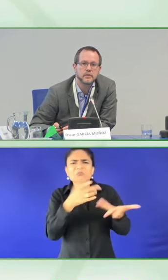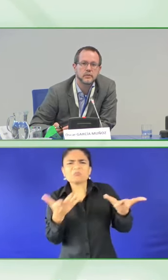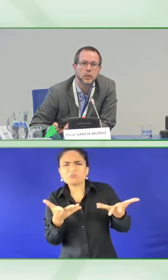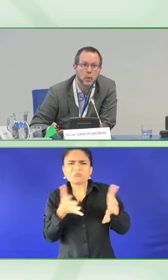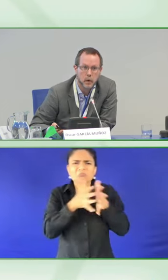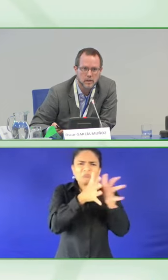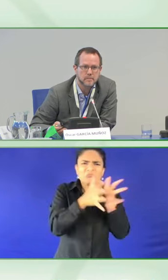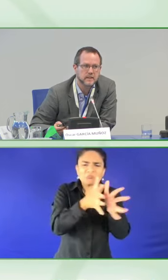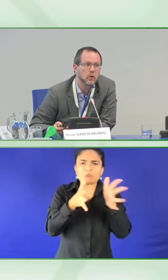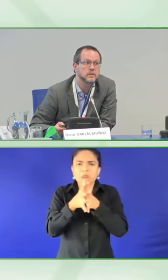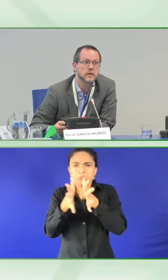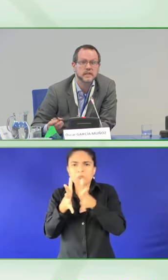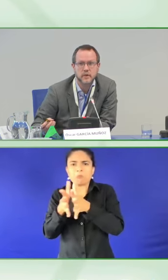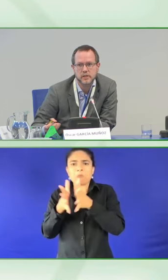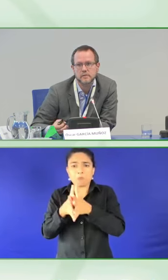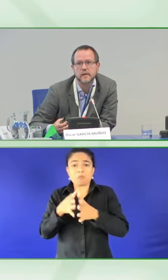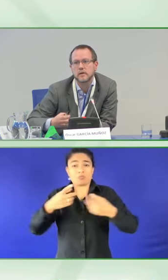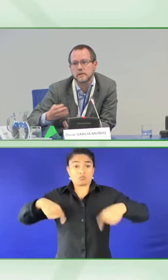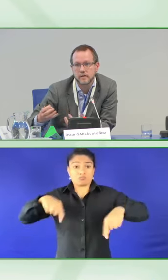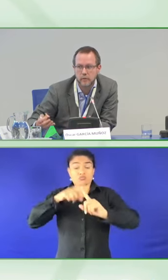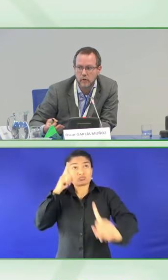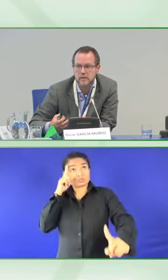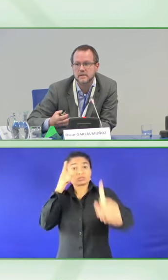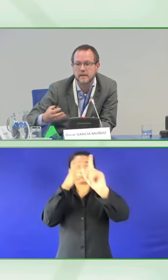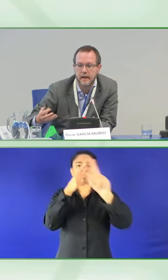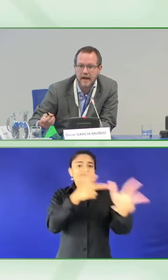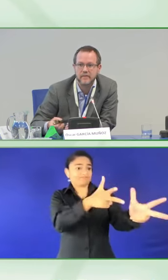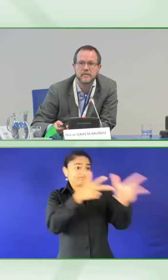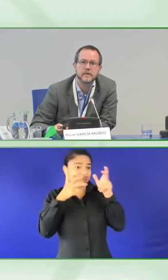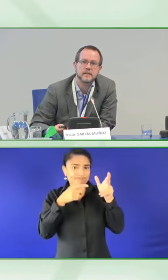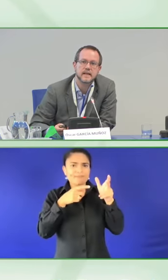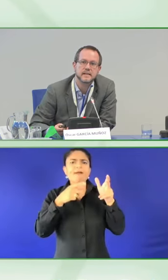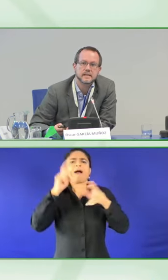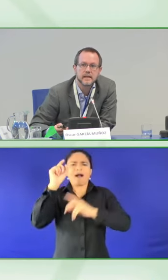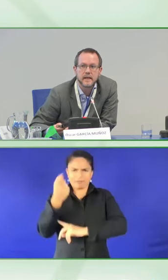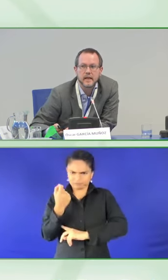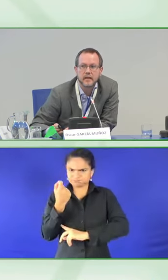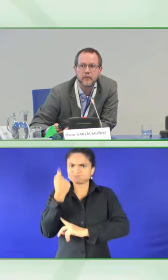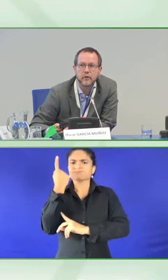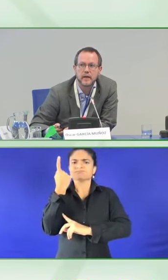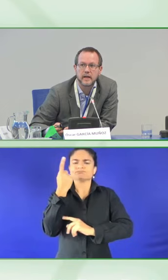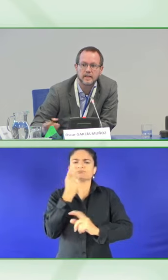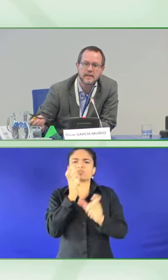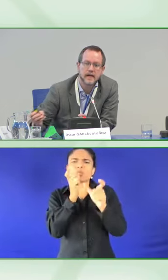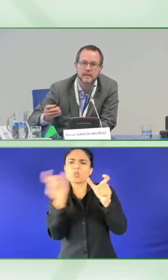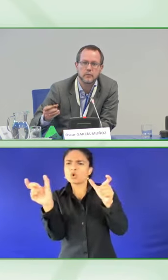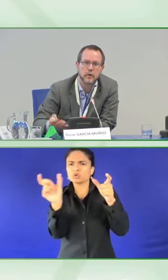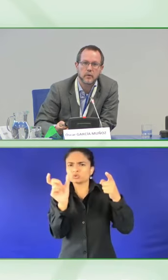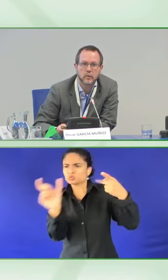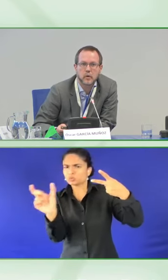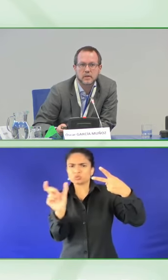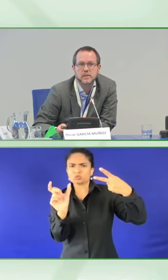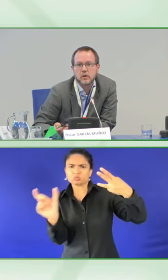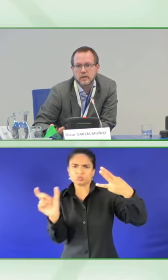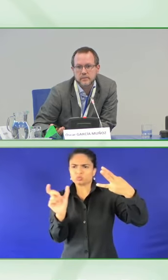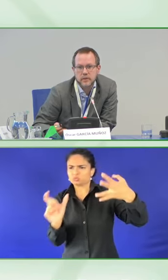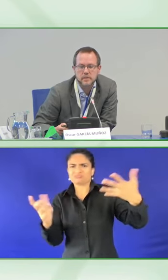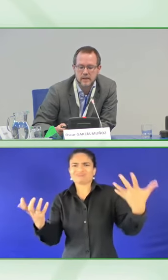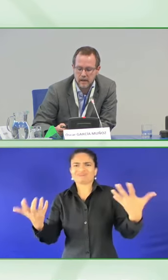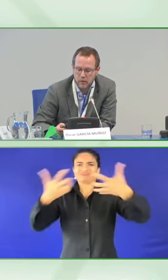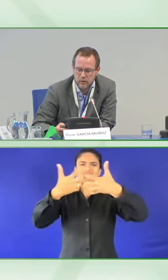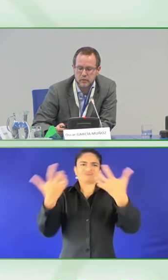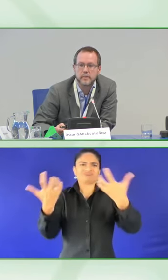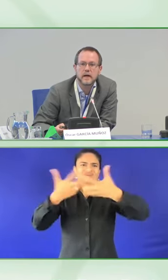words, but also expressions, because some words have different senses if we interact with other words. So